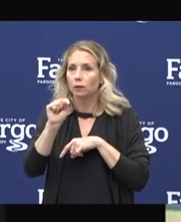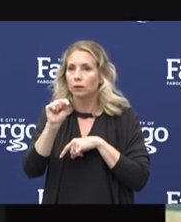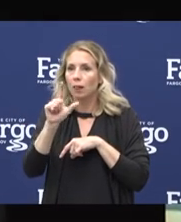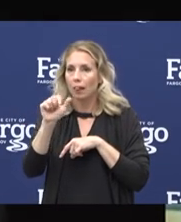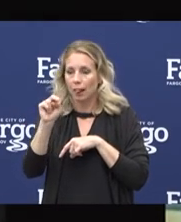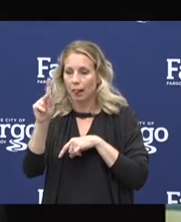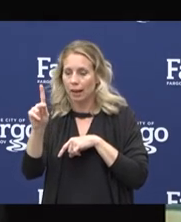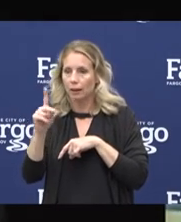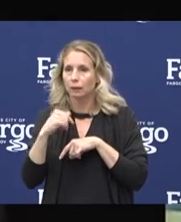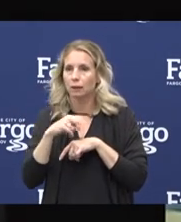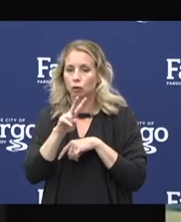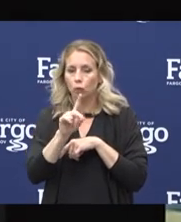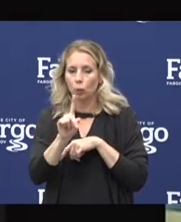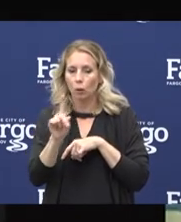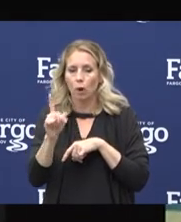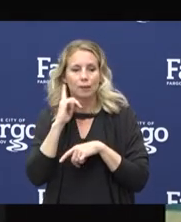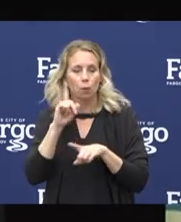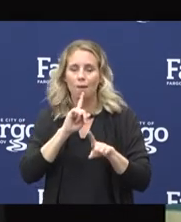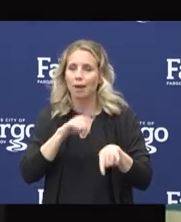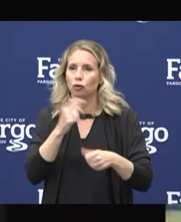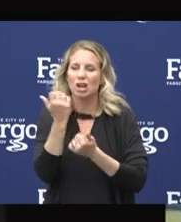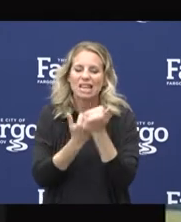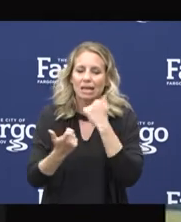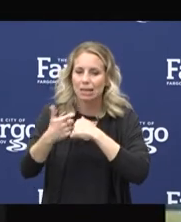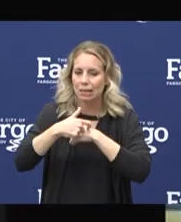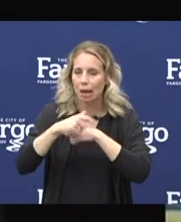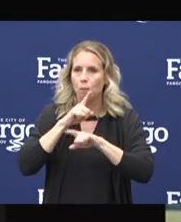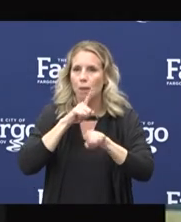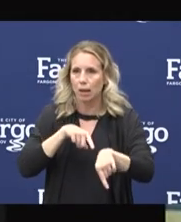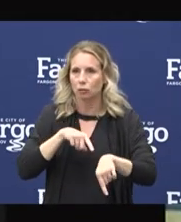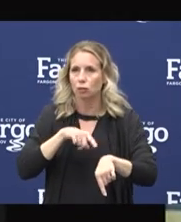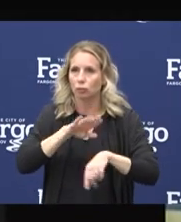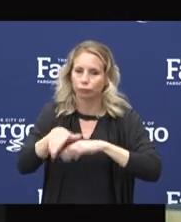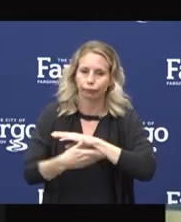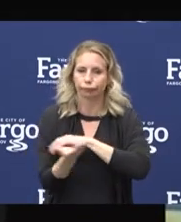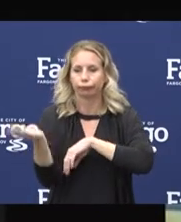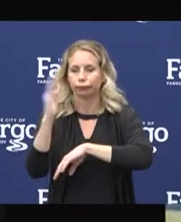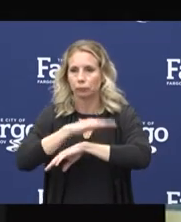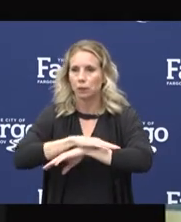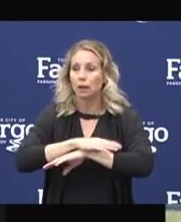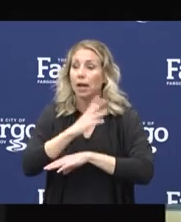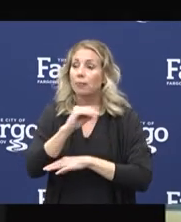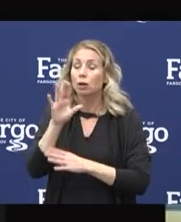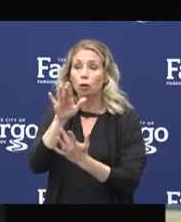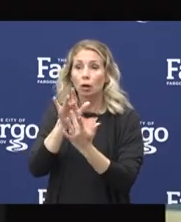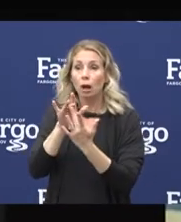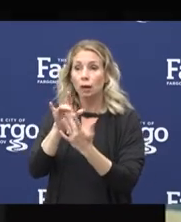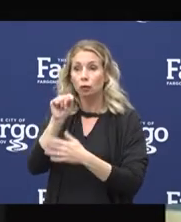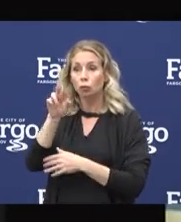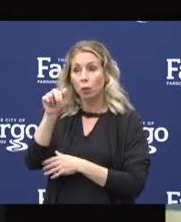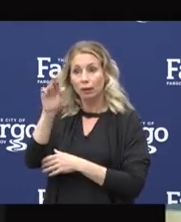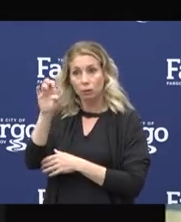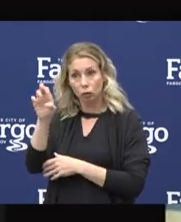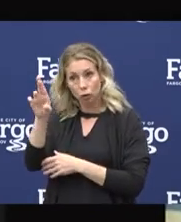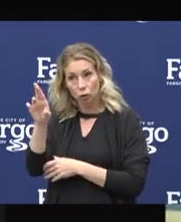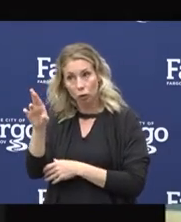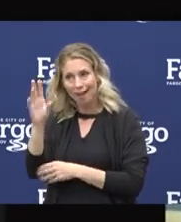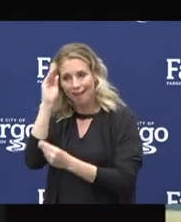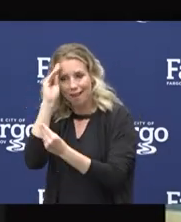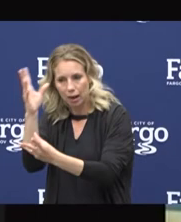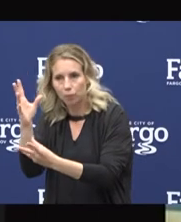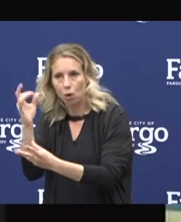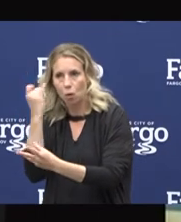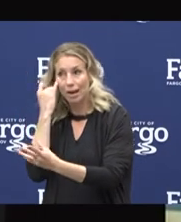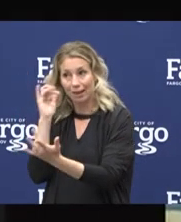they answer that phone all hours of the night. And then also is to let your contact tracer know. If you're contacted by a contact